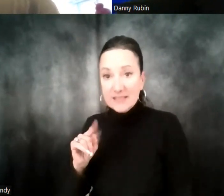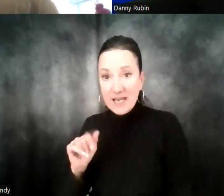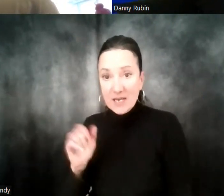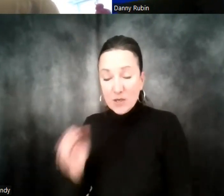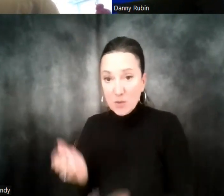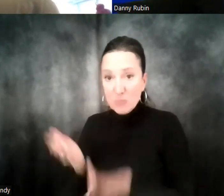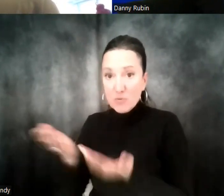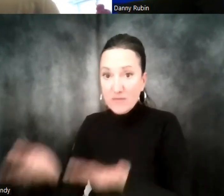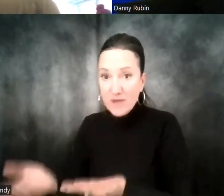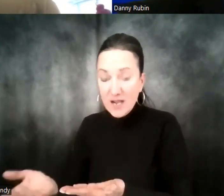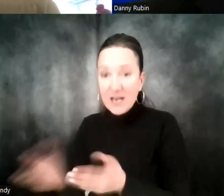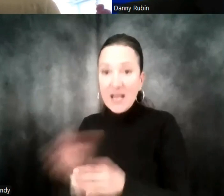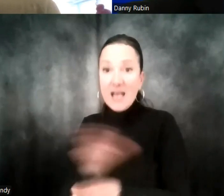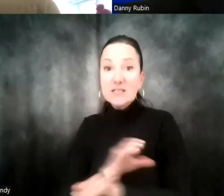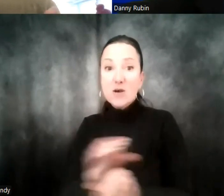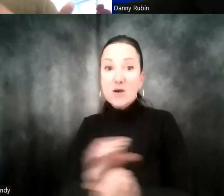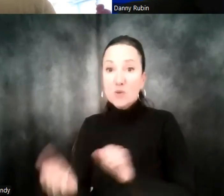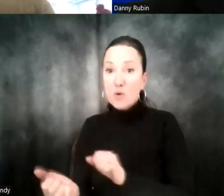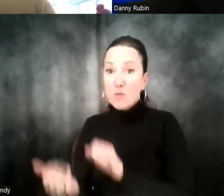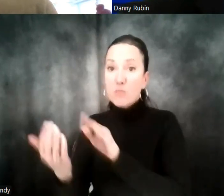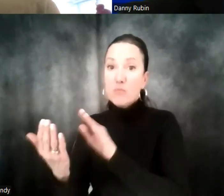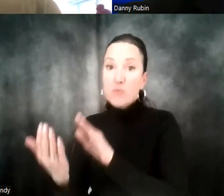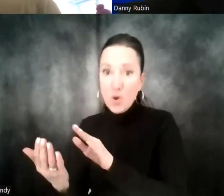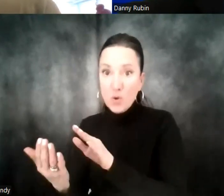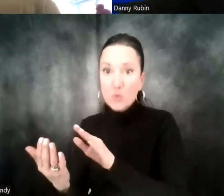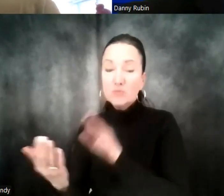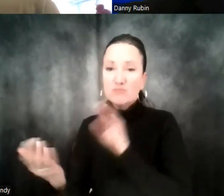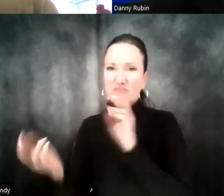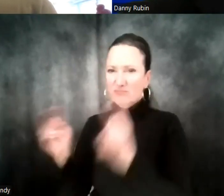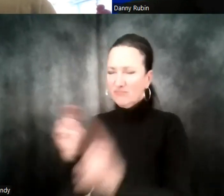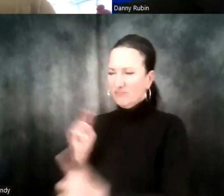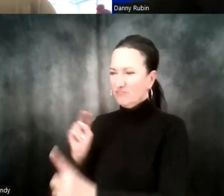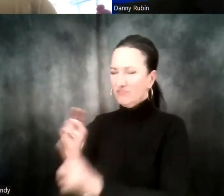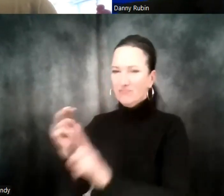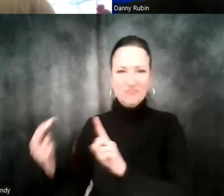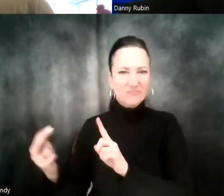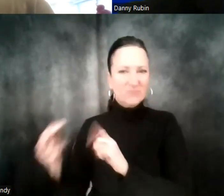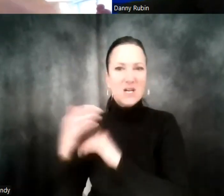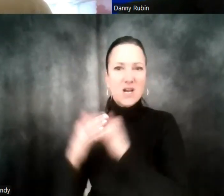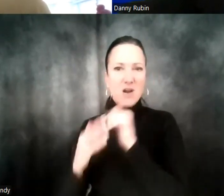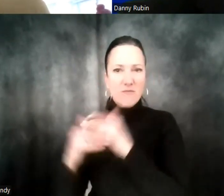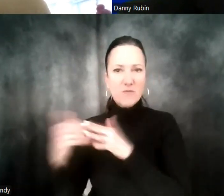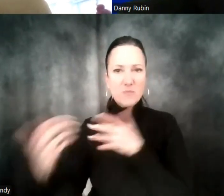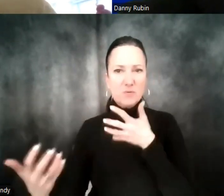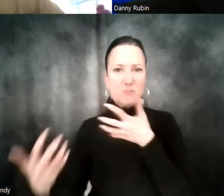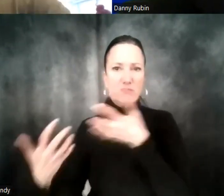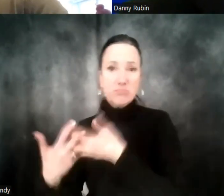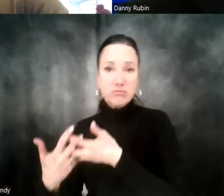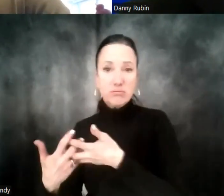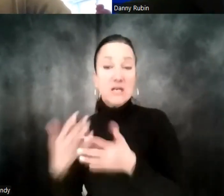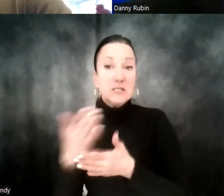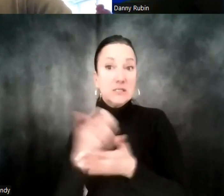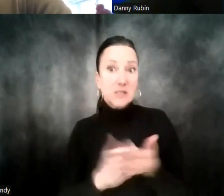but approaching it from a lens that they're the most comfortable with. So if it is more formal, if it is more casual,